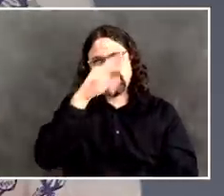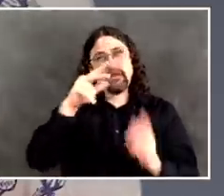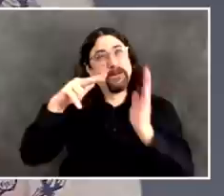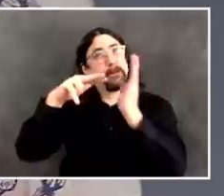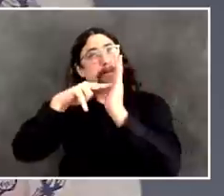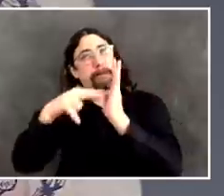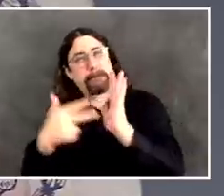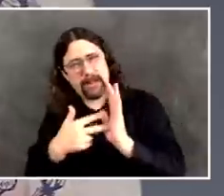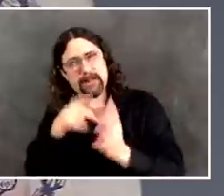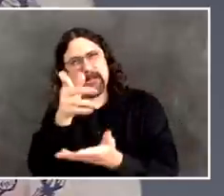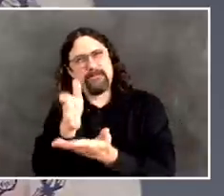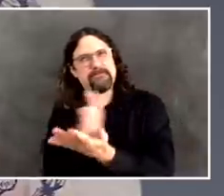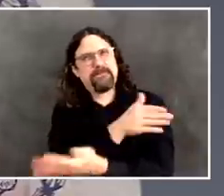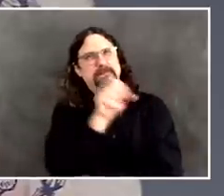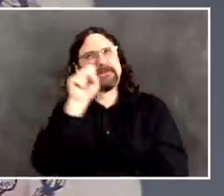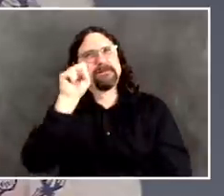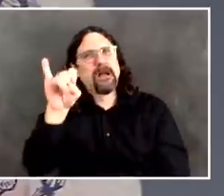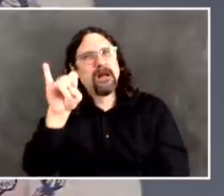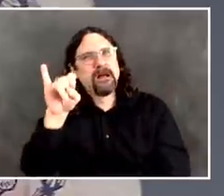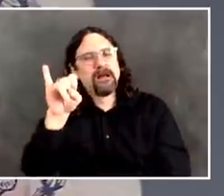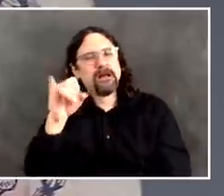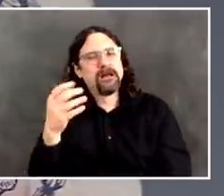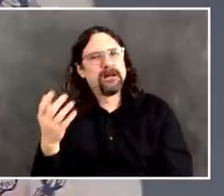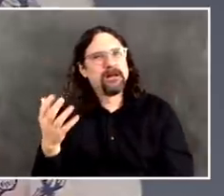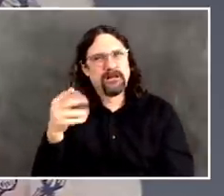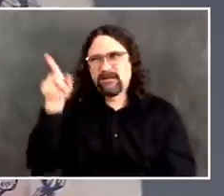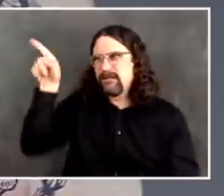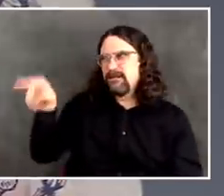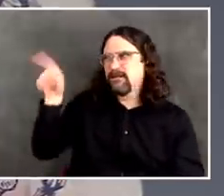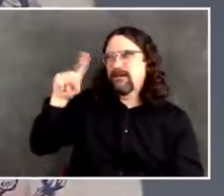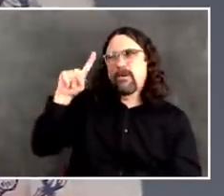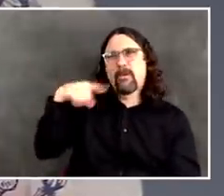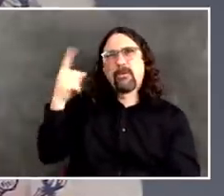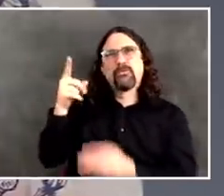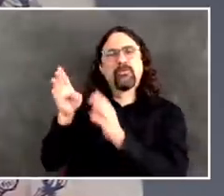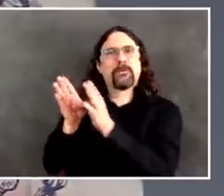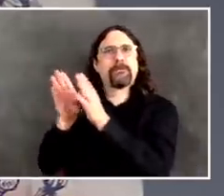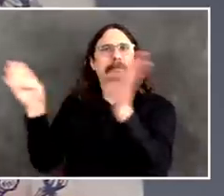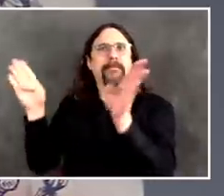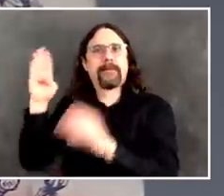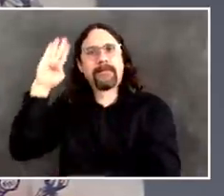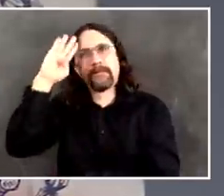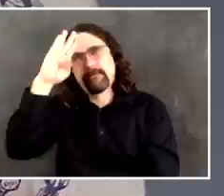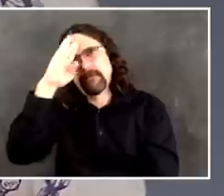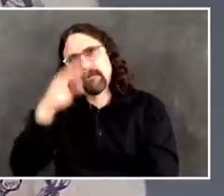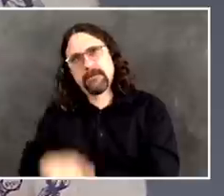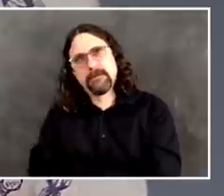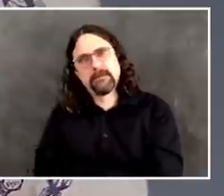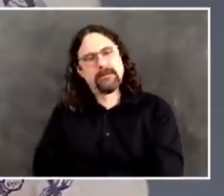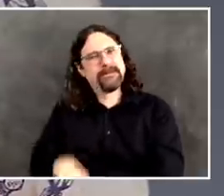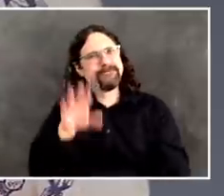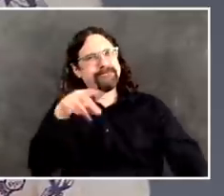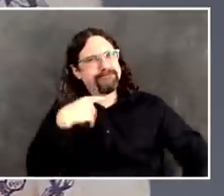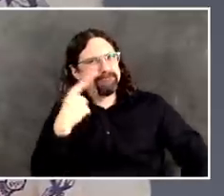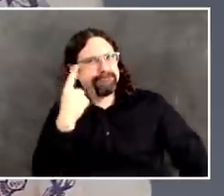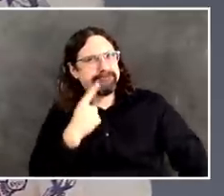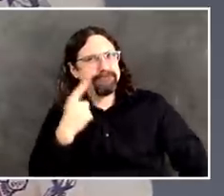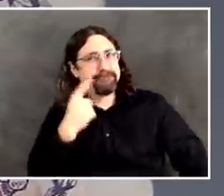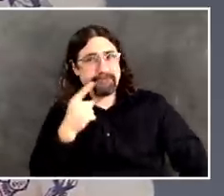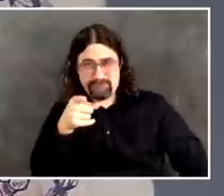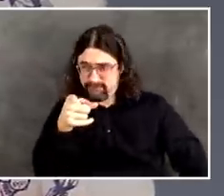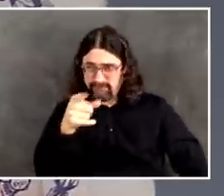count? And do you think that the count could be skewed if you're not factoring in the number of people in the ICU from an entire borough?